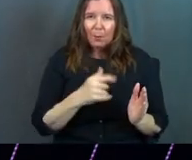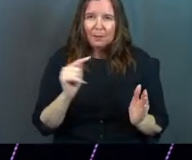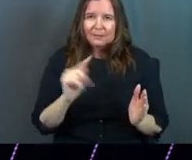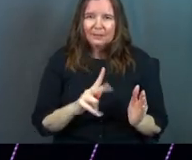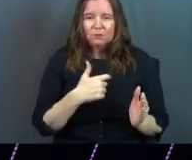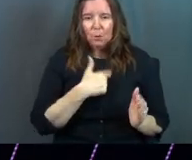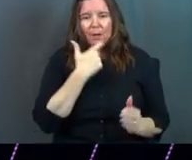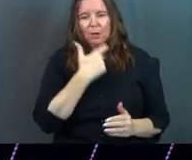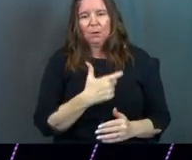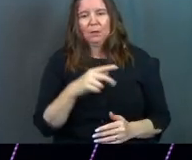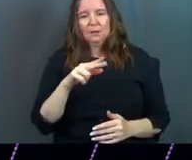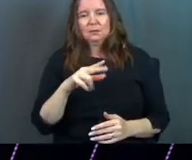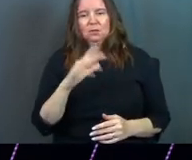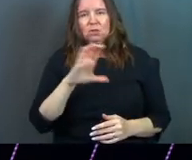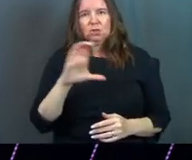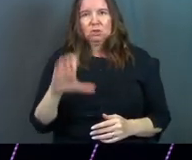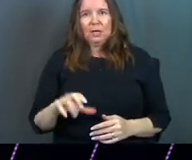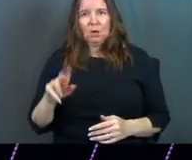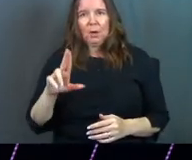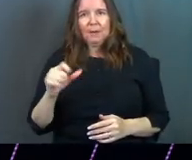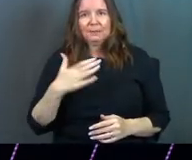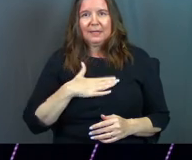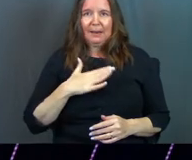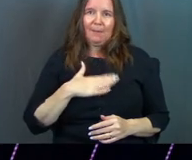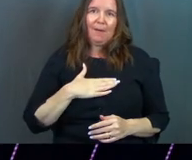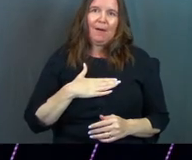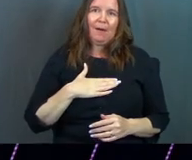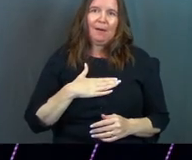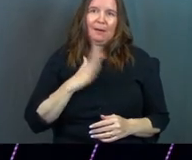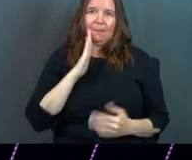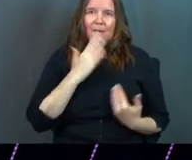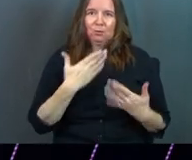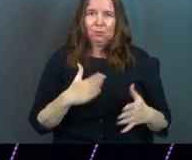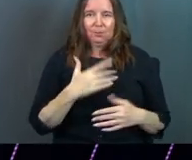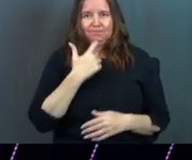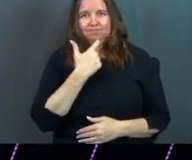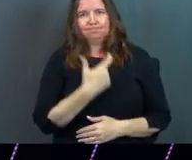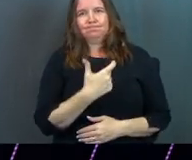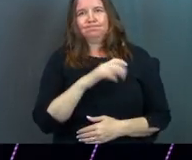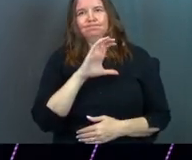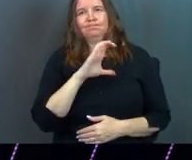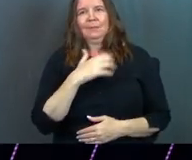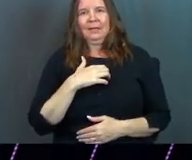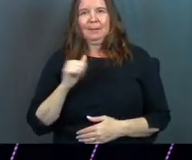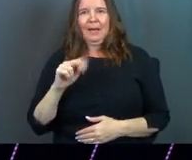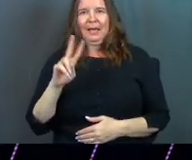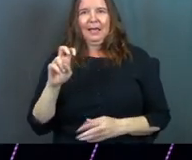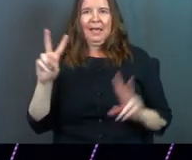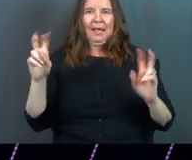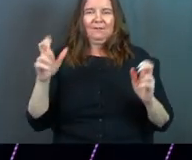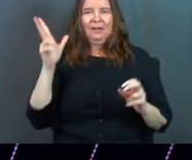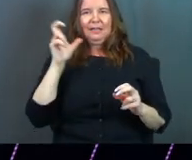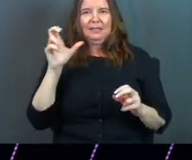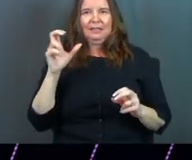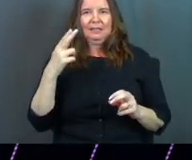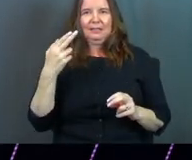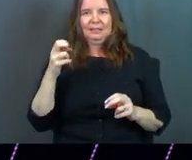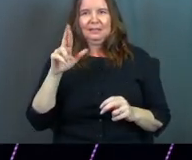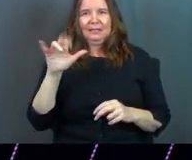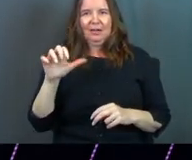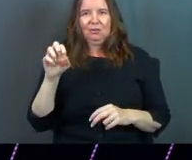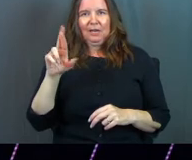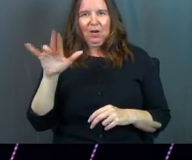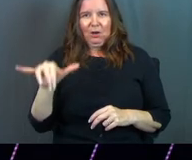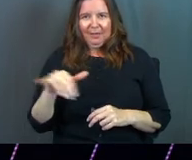TV so that I could watch the Chicago Cubs in my bedroom, in my cave, listen to Harry Carey.